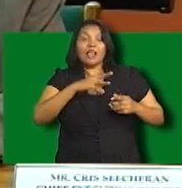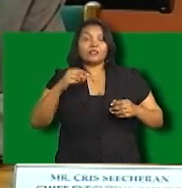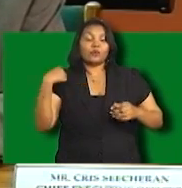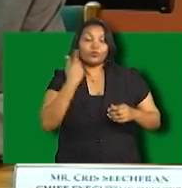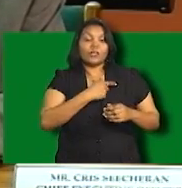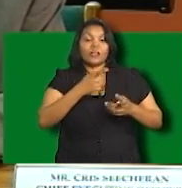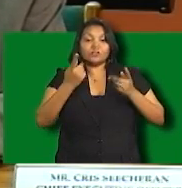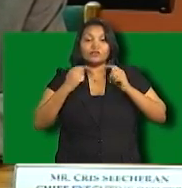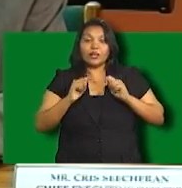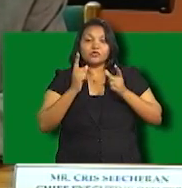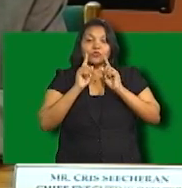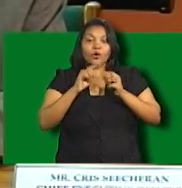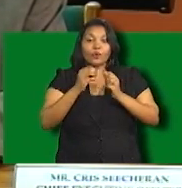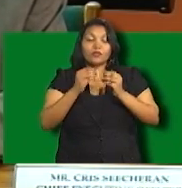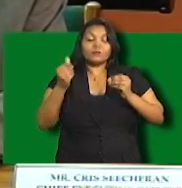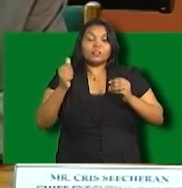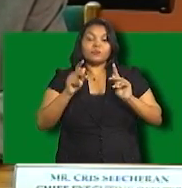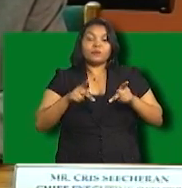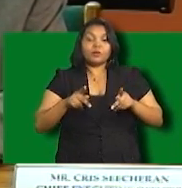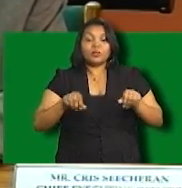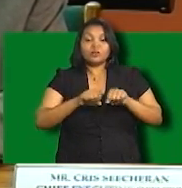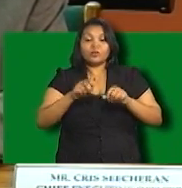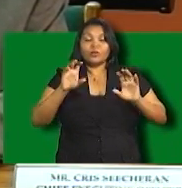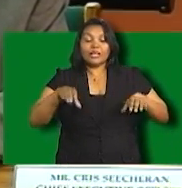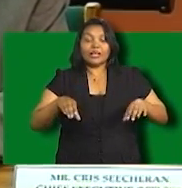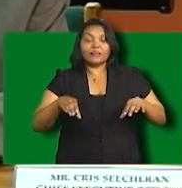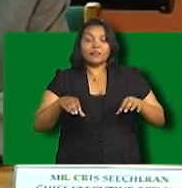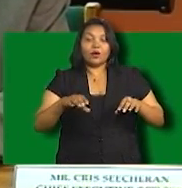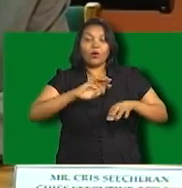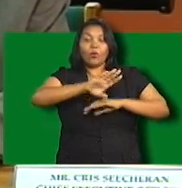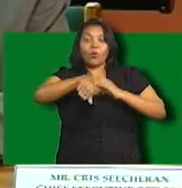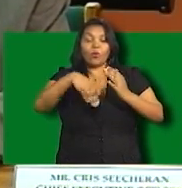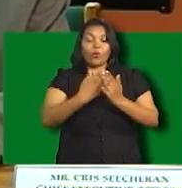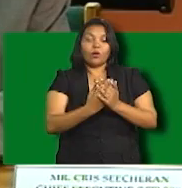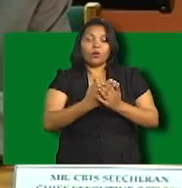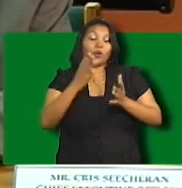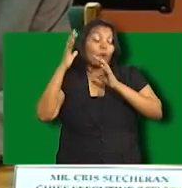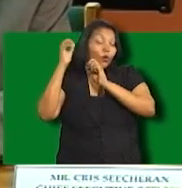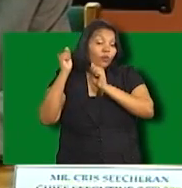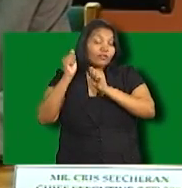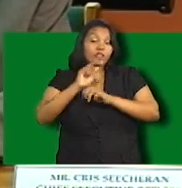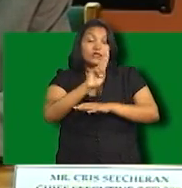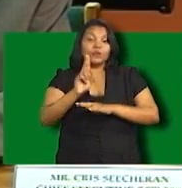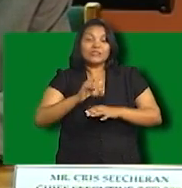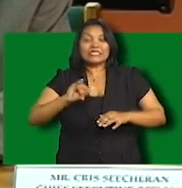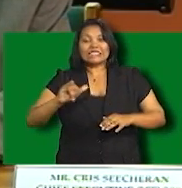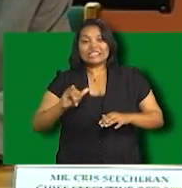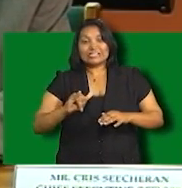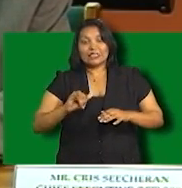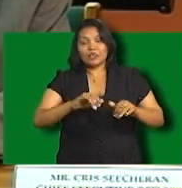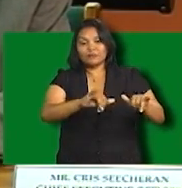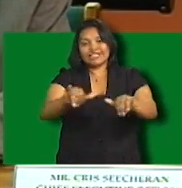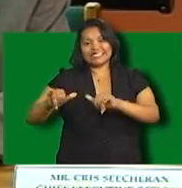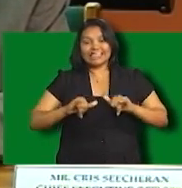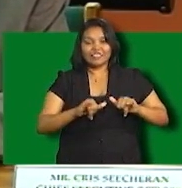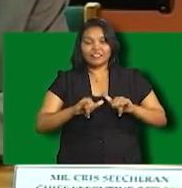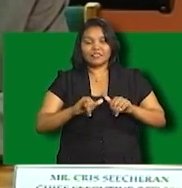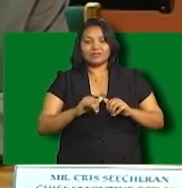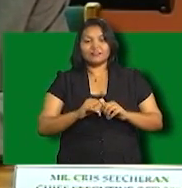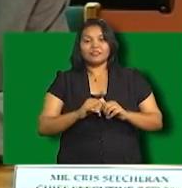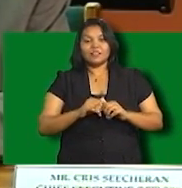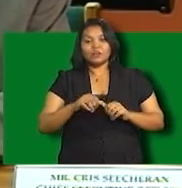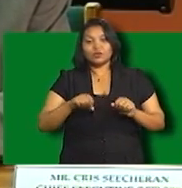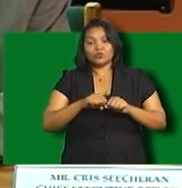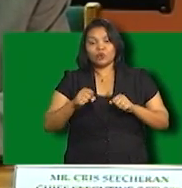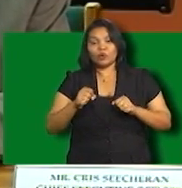we reach some sort of a position for a Caribbean-wide adoption, obviously that will be ideal. So